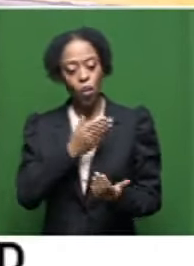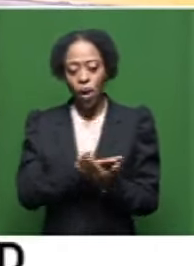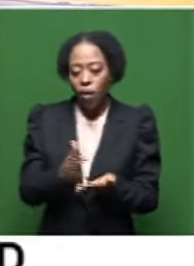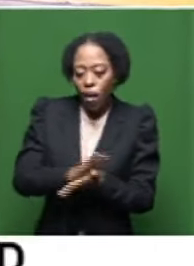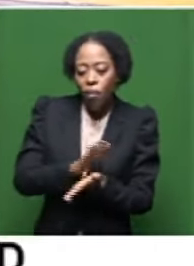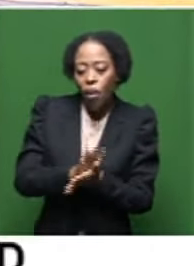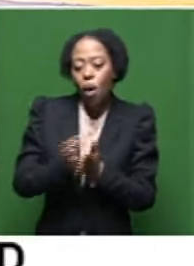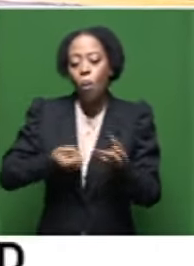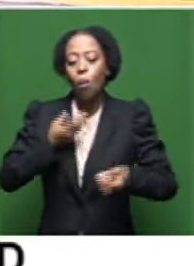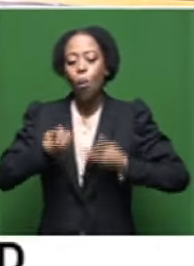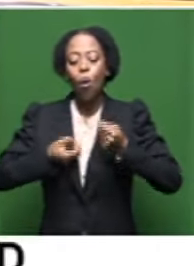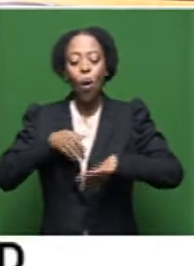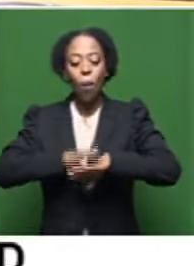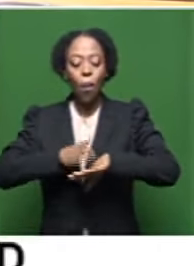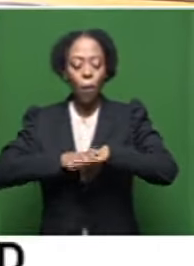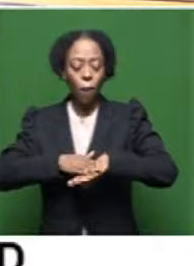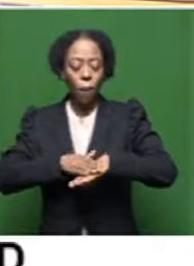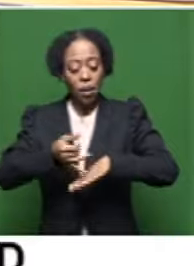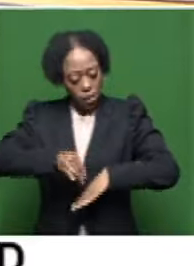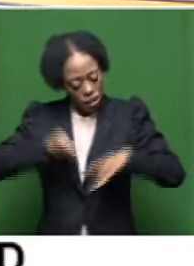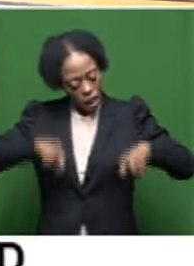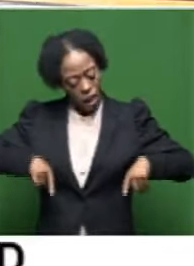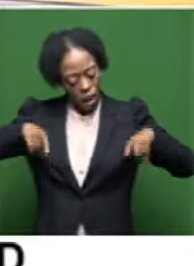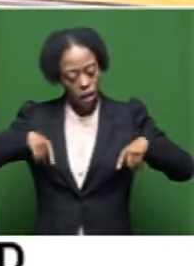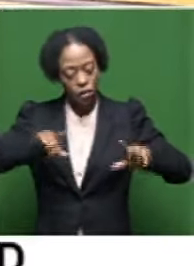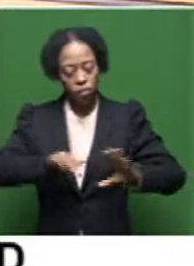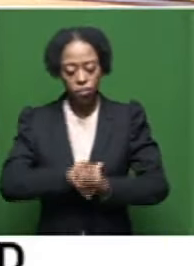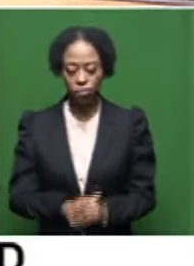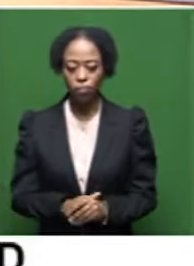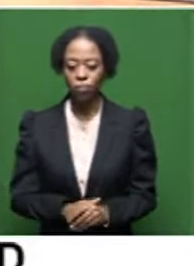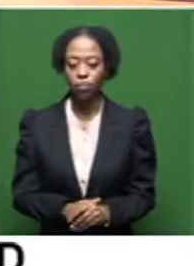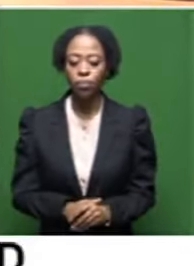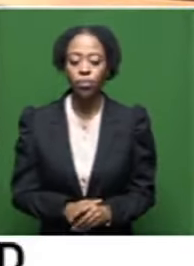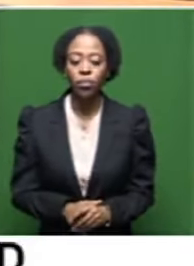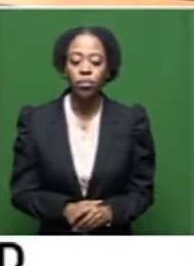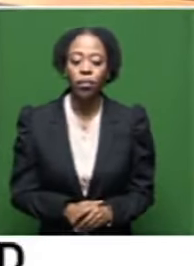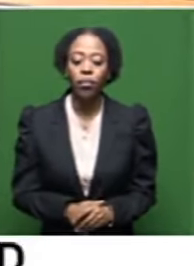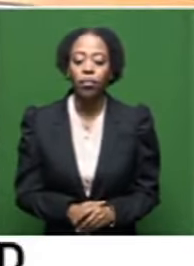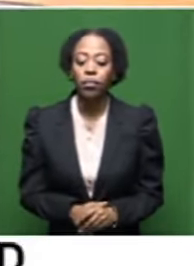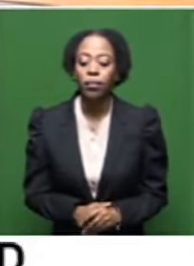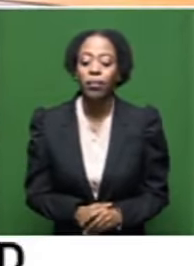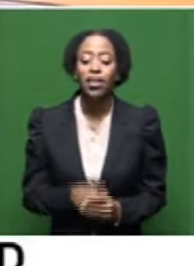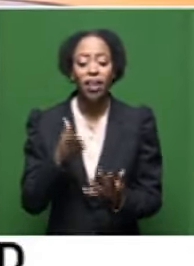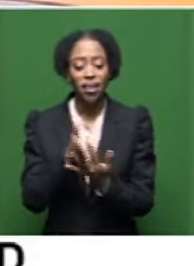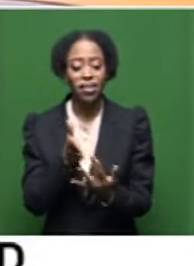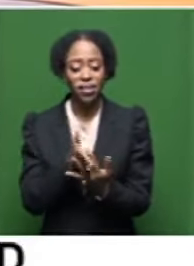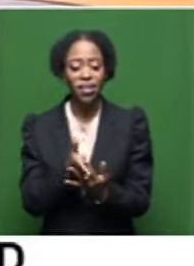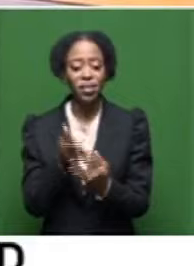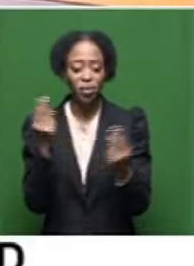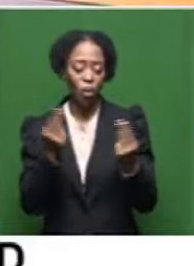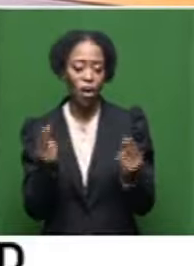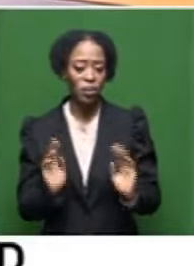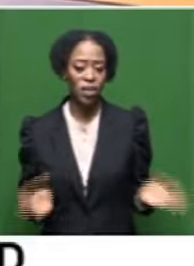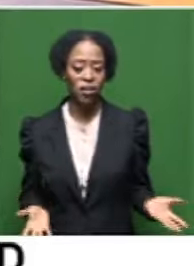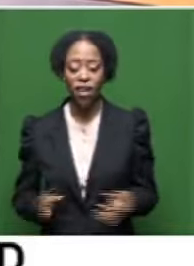appreciation to our icons while they are with us? Give people access to the arts,